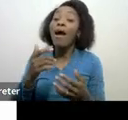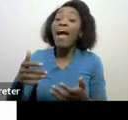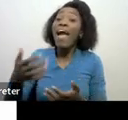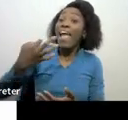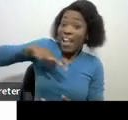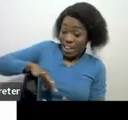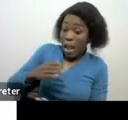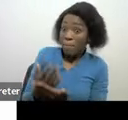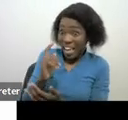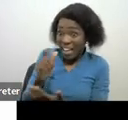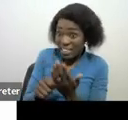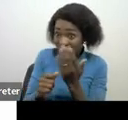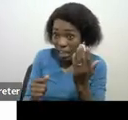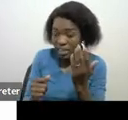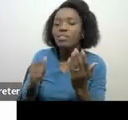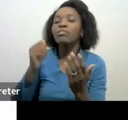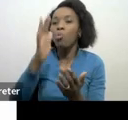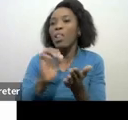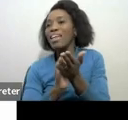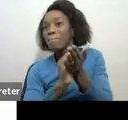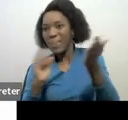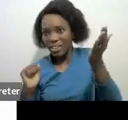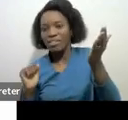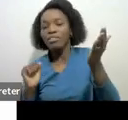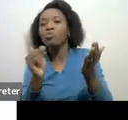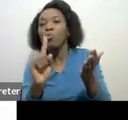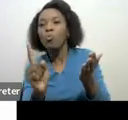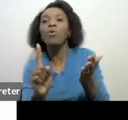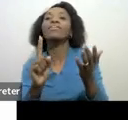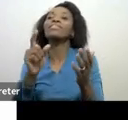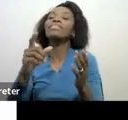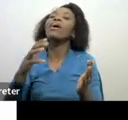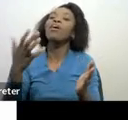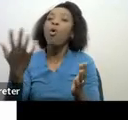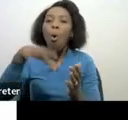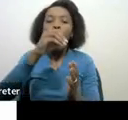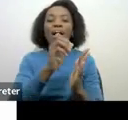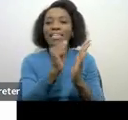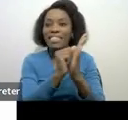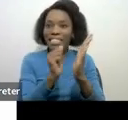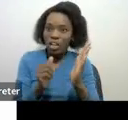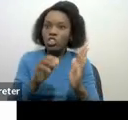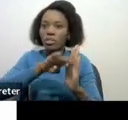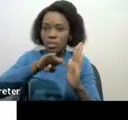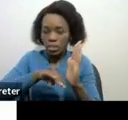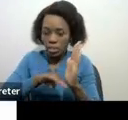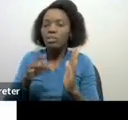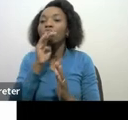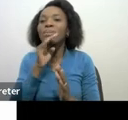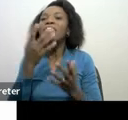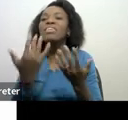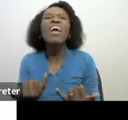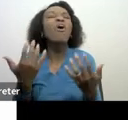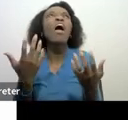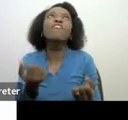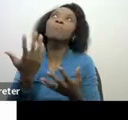and then on our deductions also we have the travel allowance which would have received travel allowance from your agent maybe